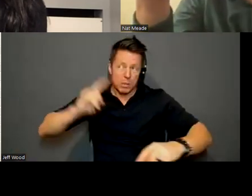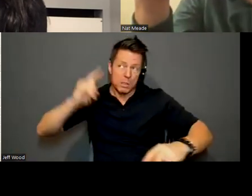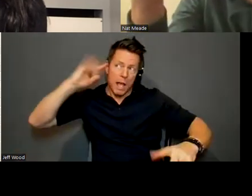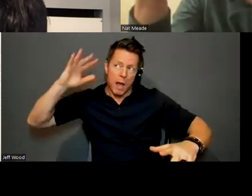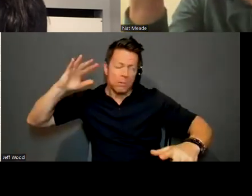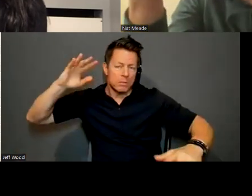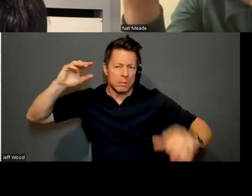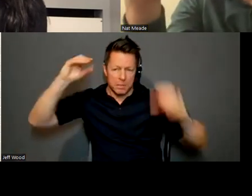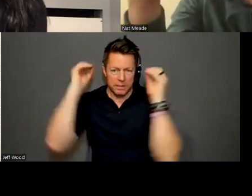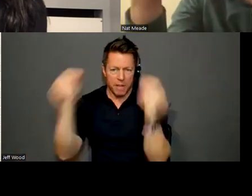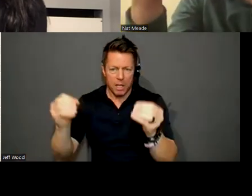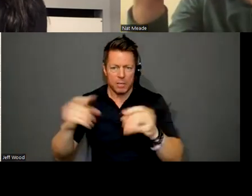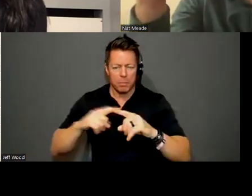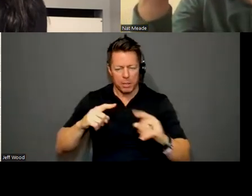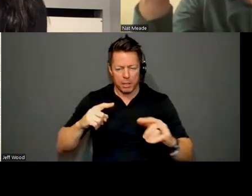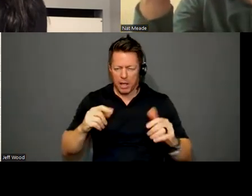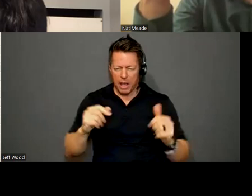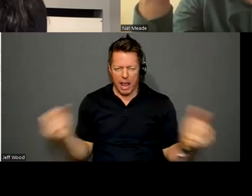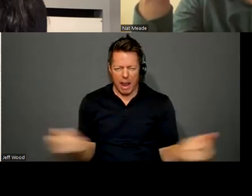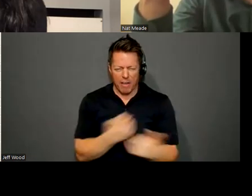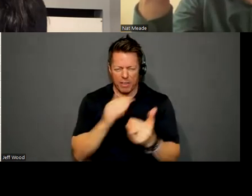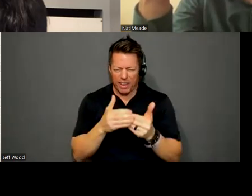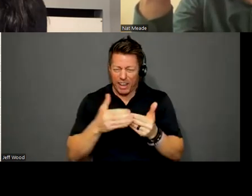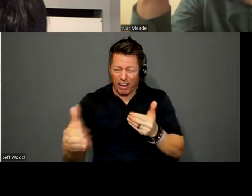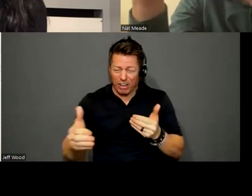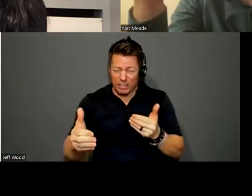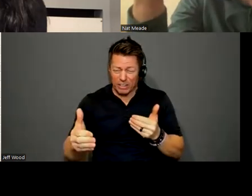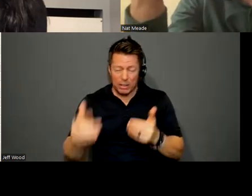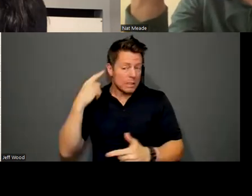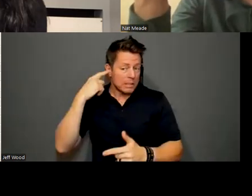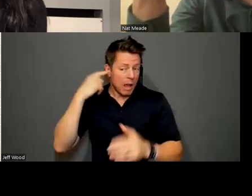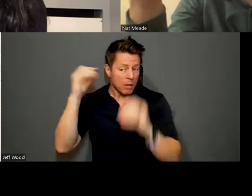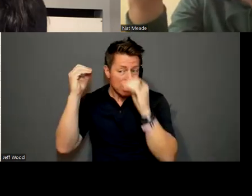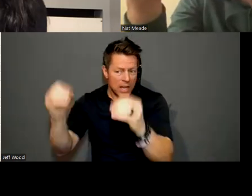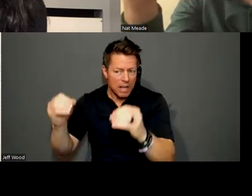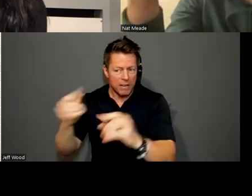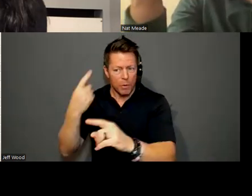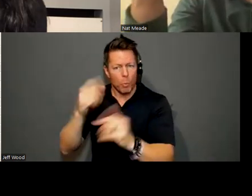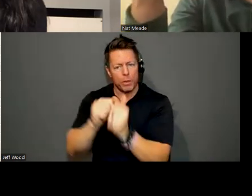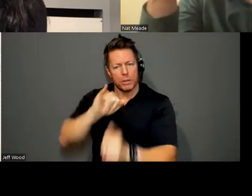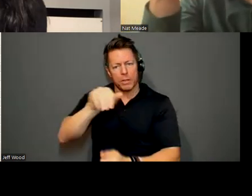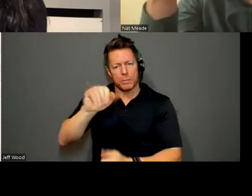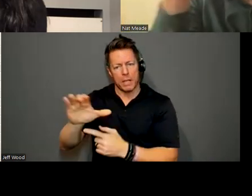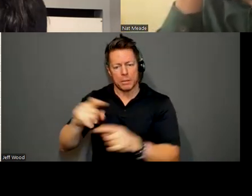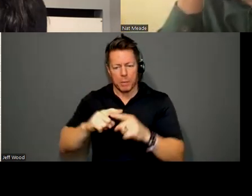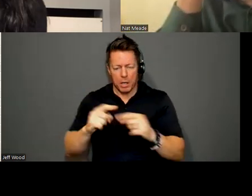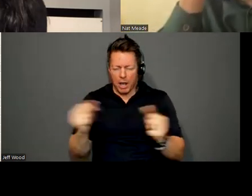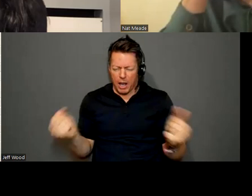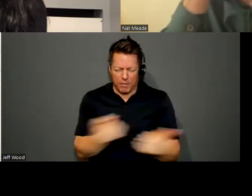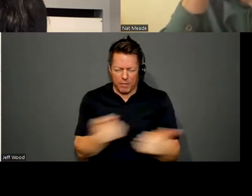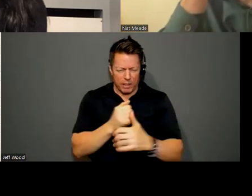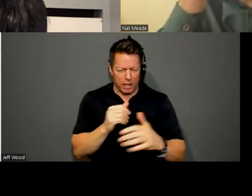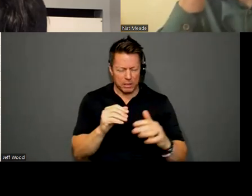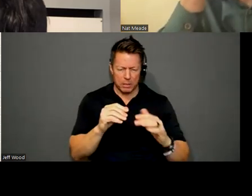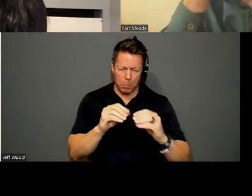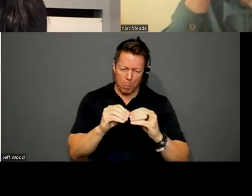intensified. Like, there was a greater intensity, a greater connection. But